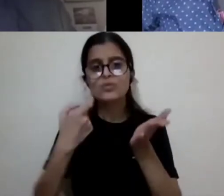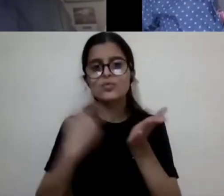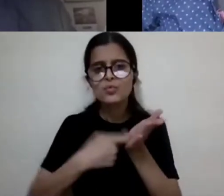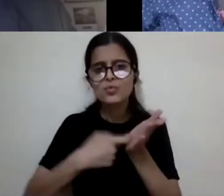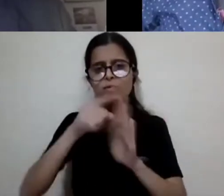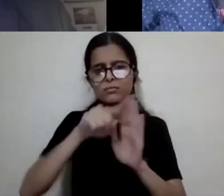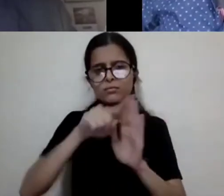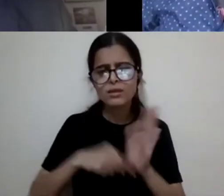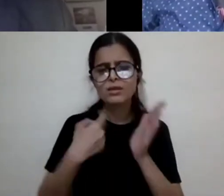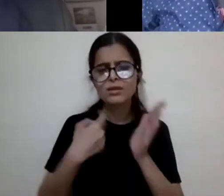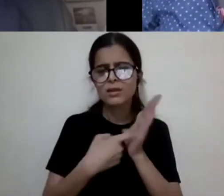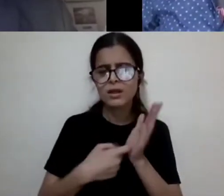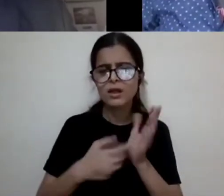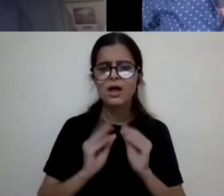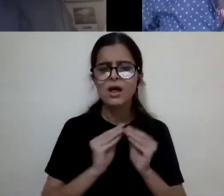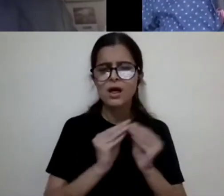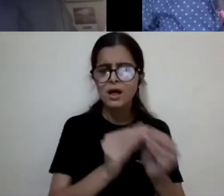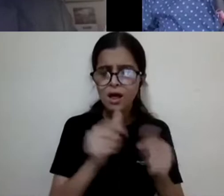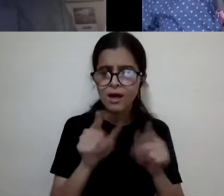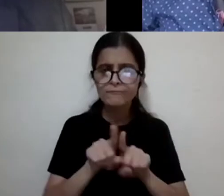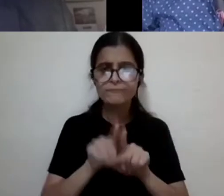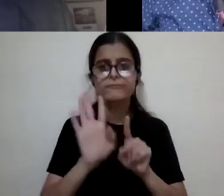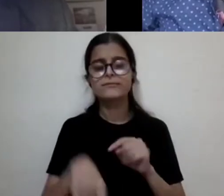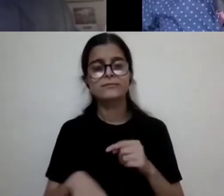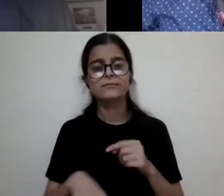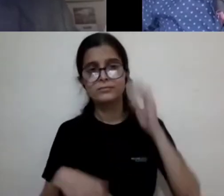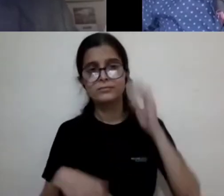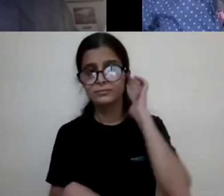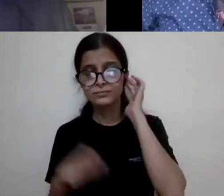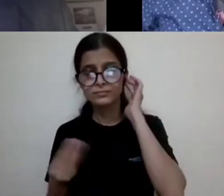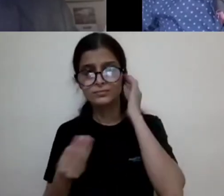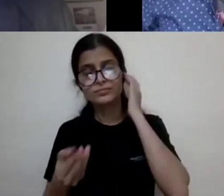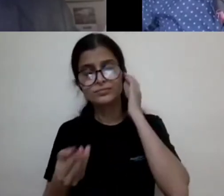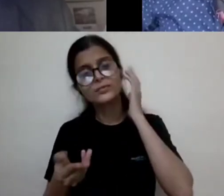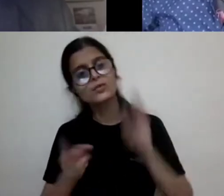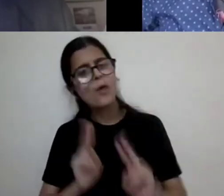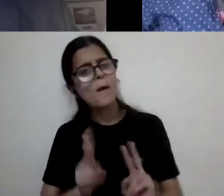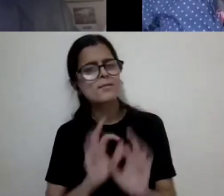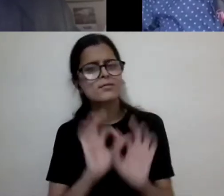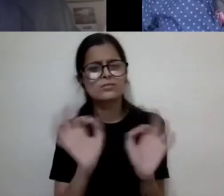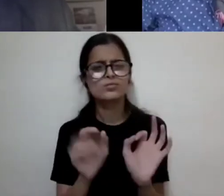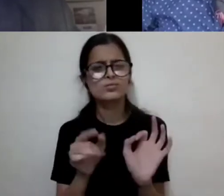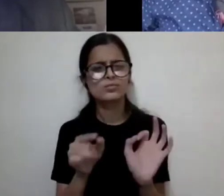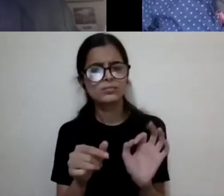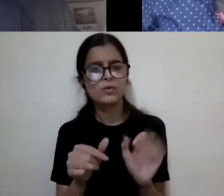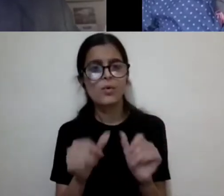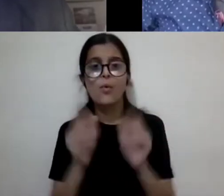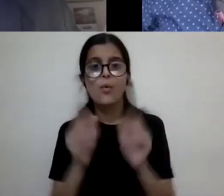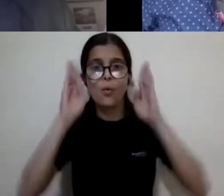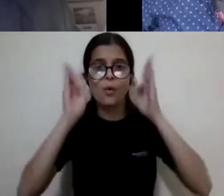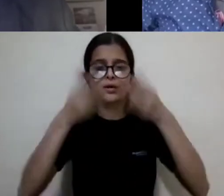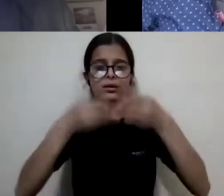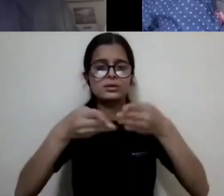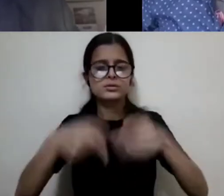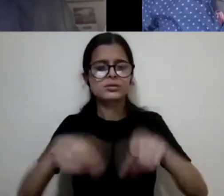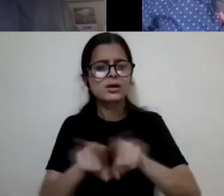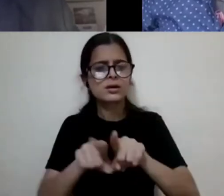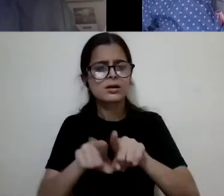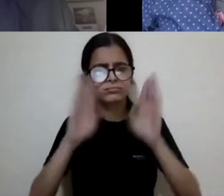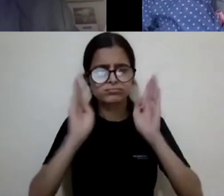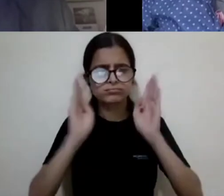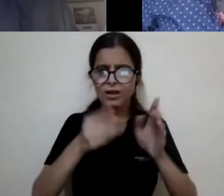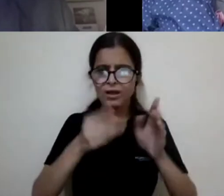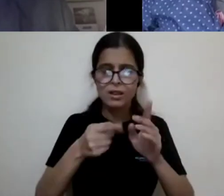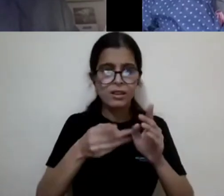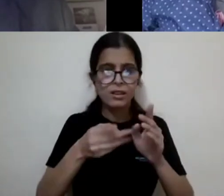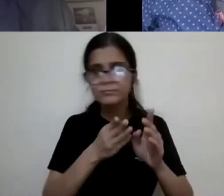what is it abnormal to, um, to be autistic, uh, or is it simply one aspect of being